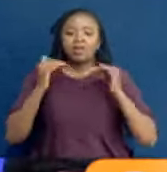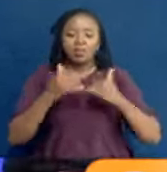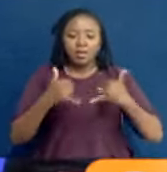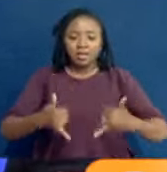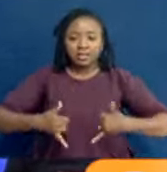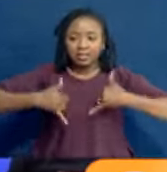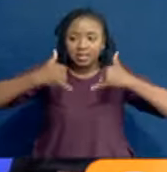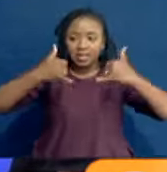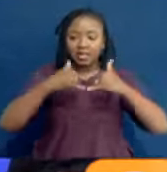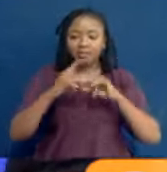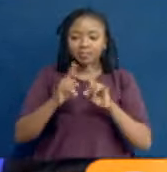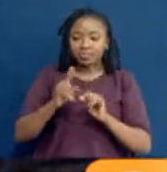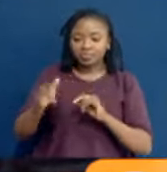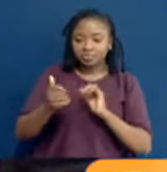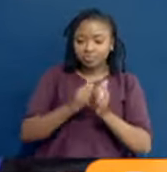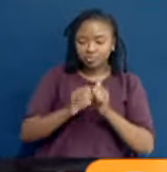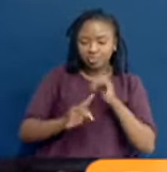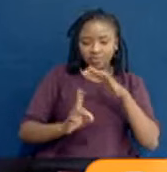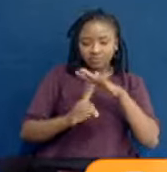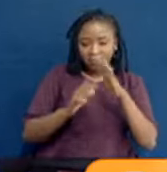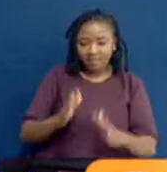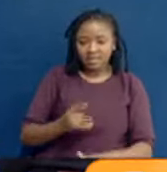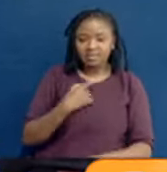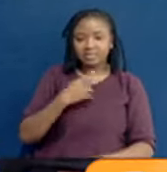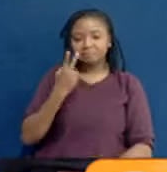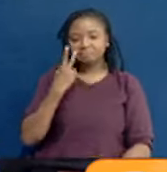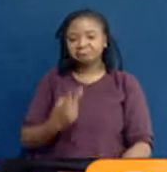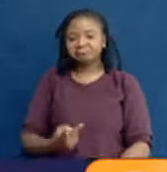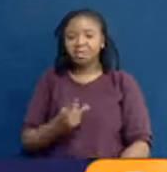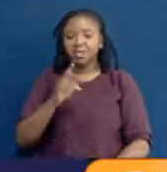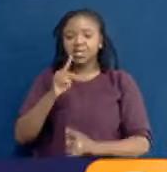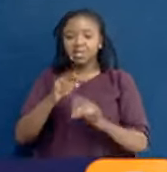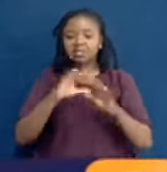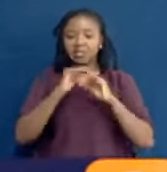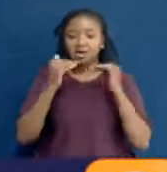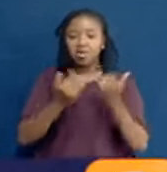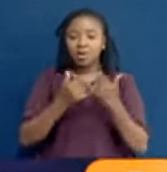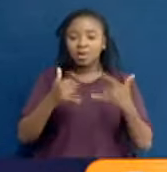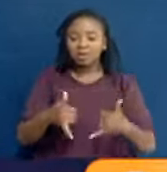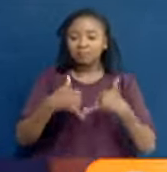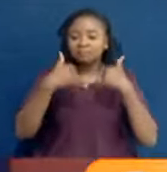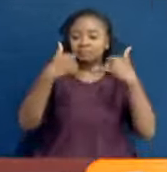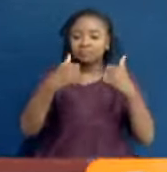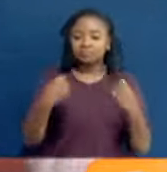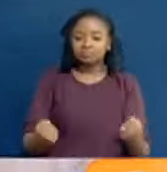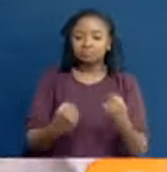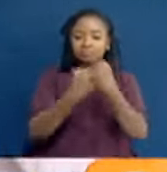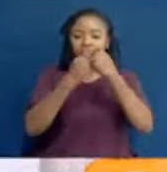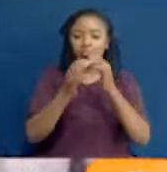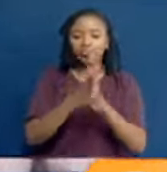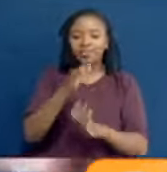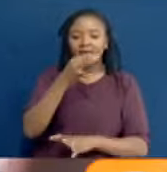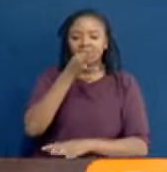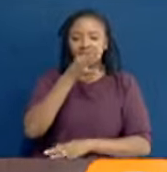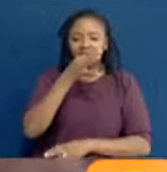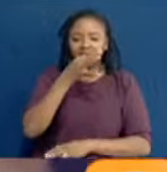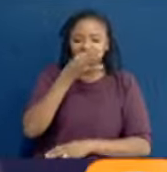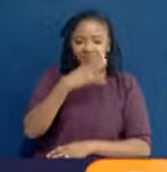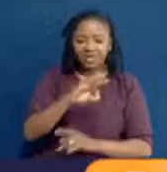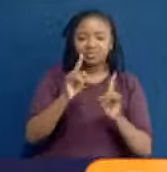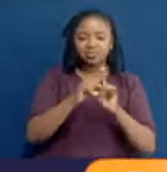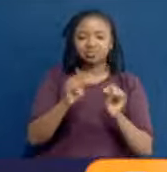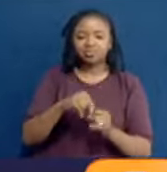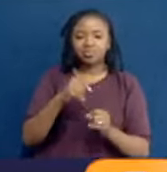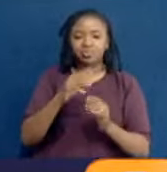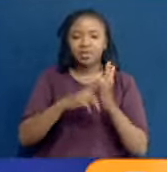Sports Minister Emeril Odey-Castera. The World Cup starts with a much-awaited clash between France and New Zealand, as said de France,